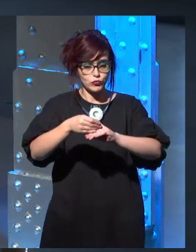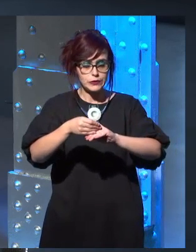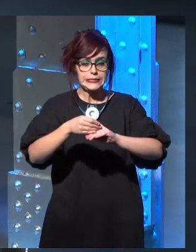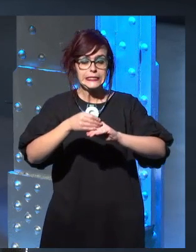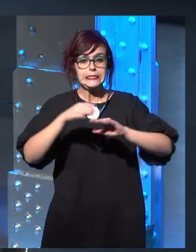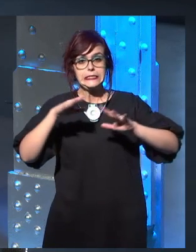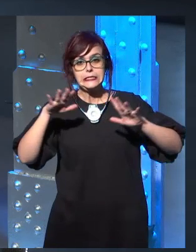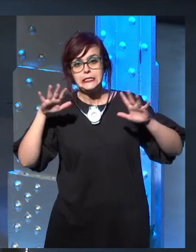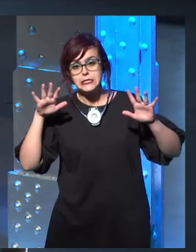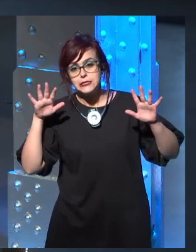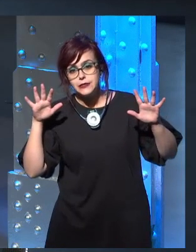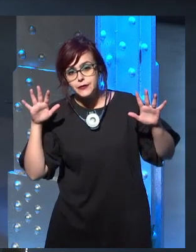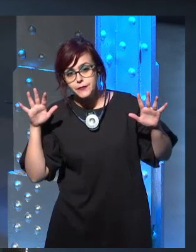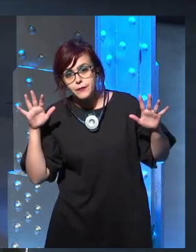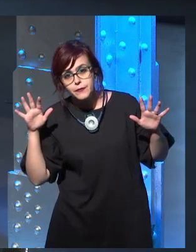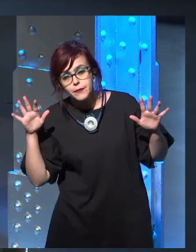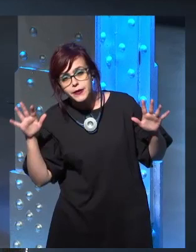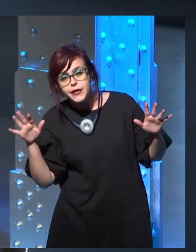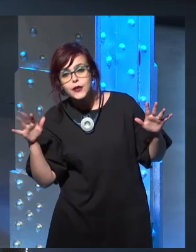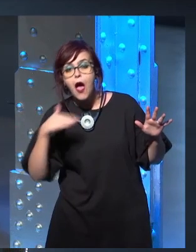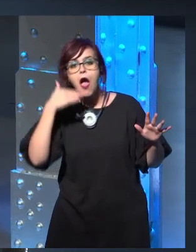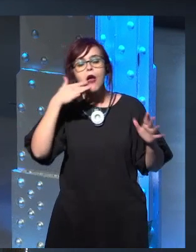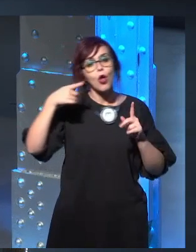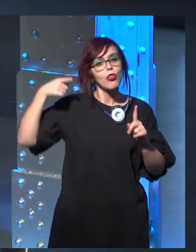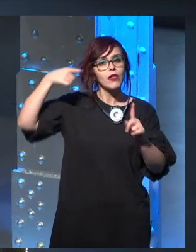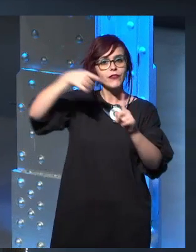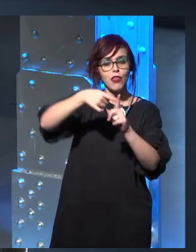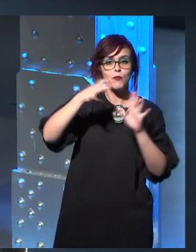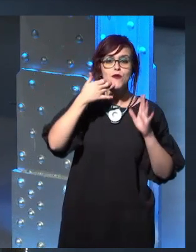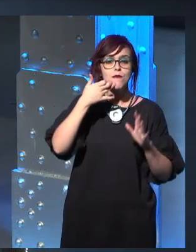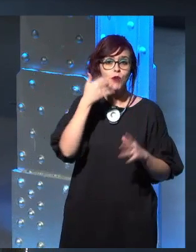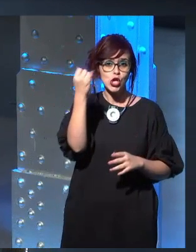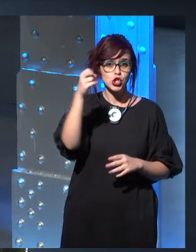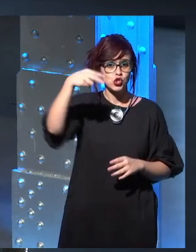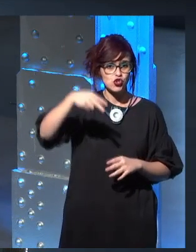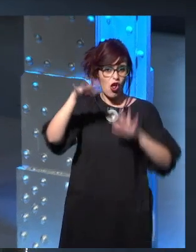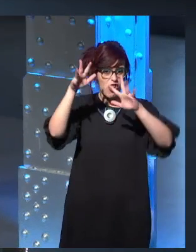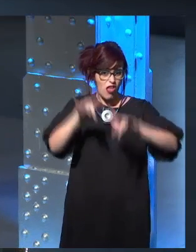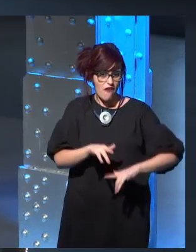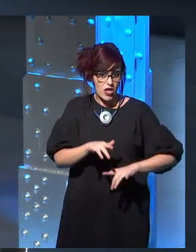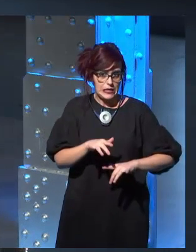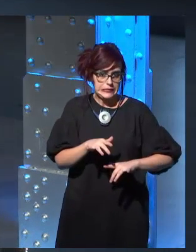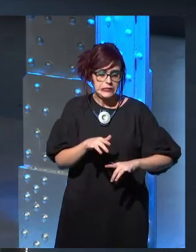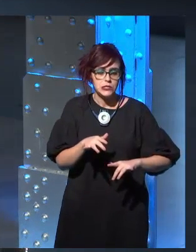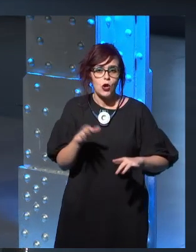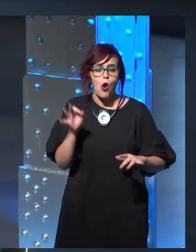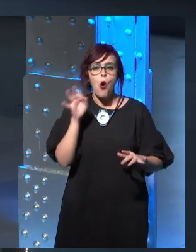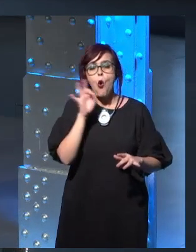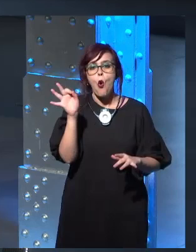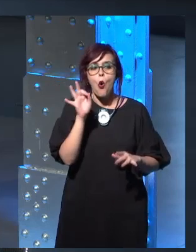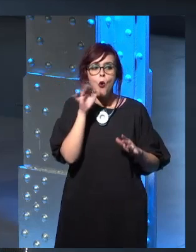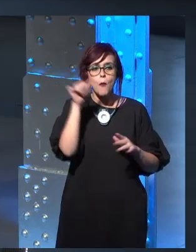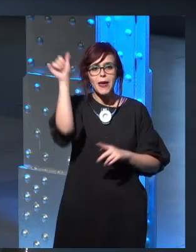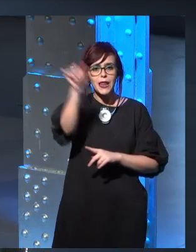it's Jon Snow's story. We'll just focus on him. And if it's successful, we'll make more films about him, and maybe include some of the others then. Or,